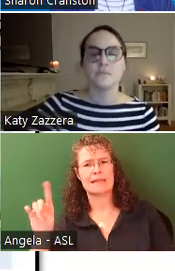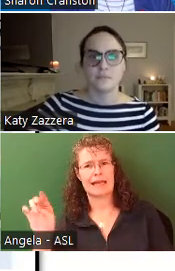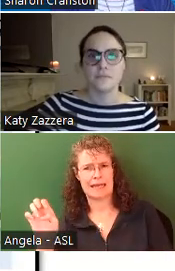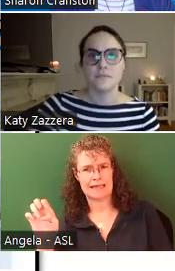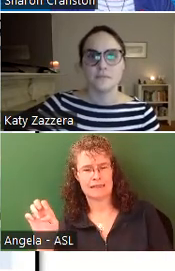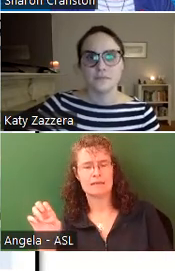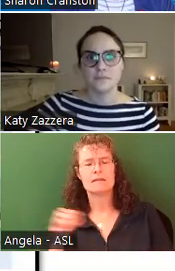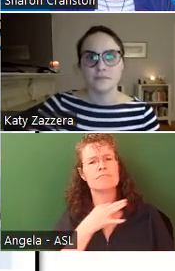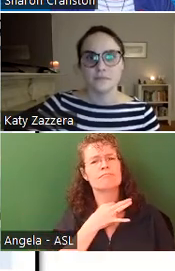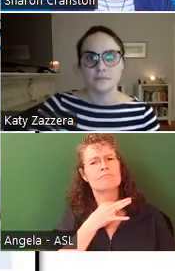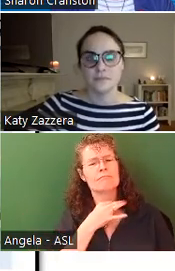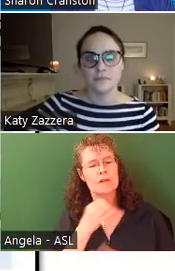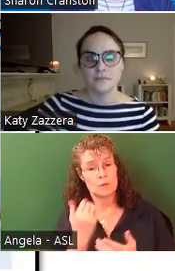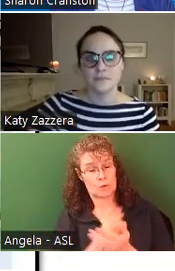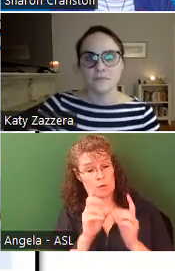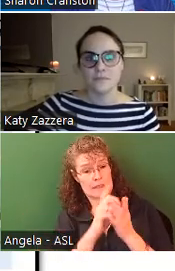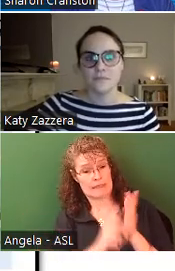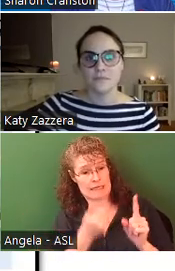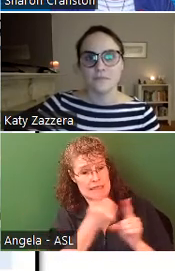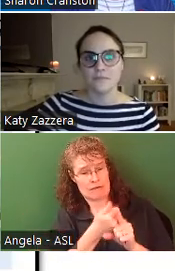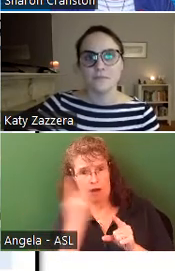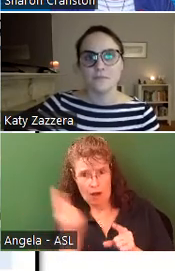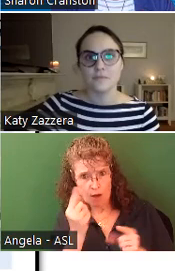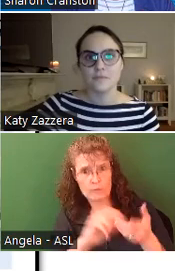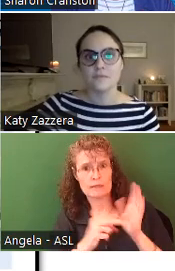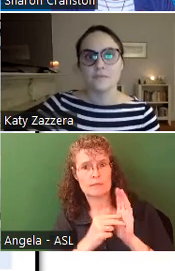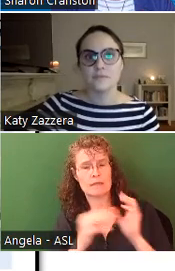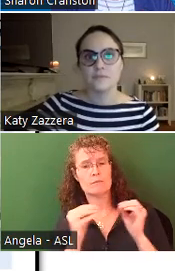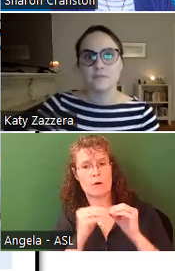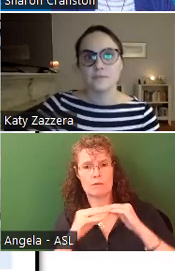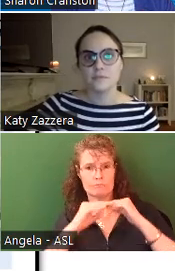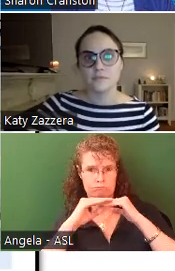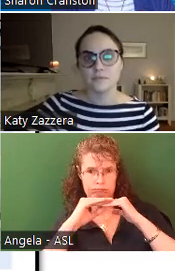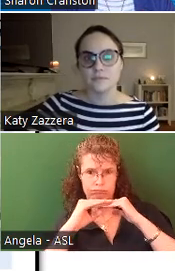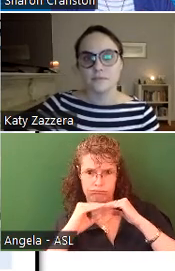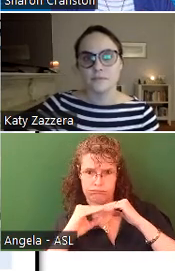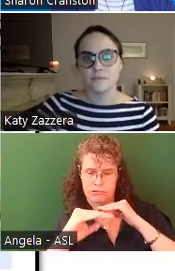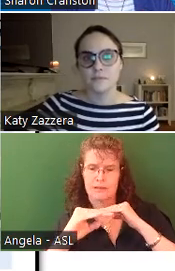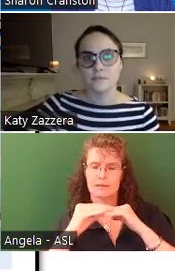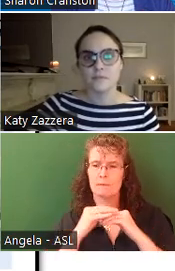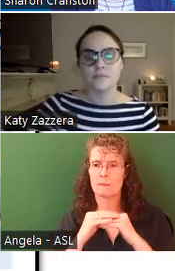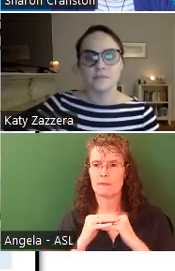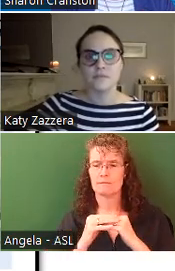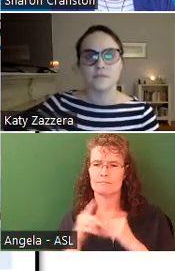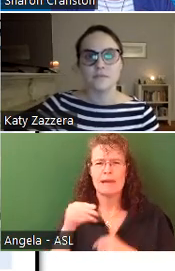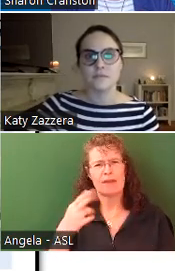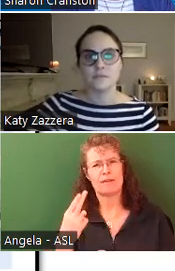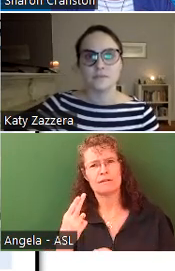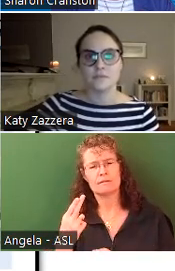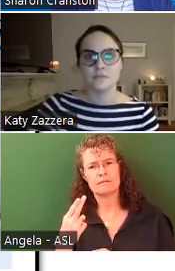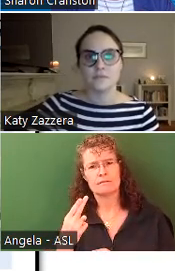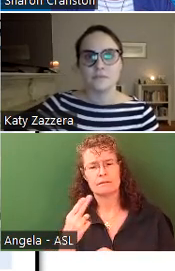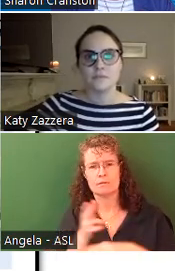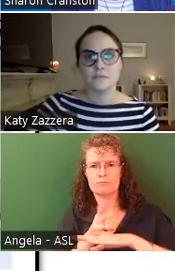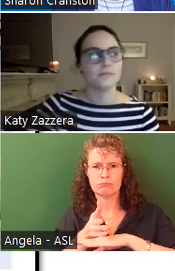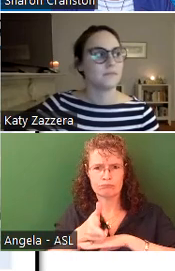wondering if this new design is going to always mean that we have a more flat path to get in and out of the